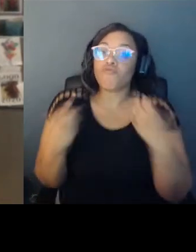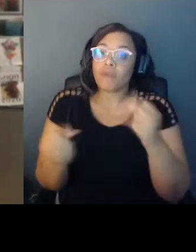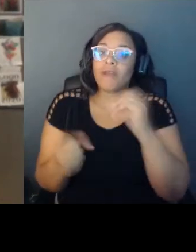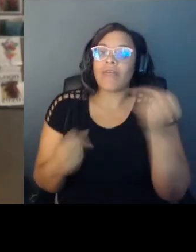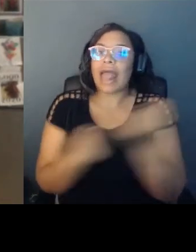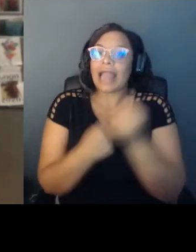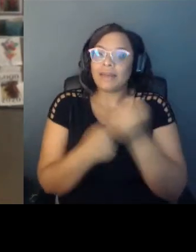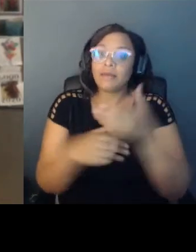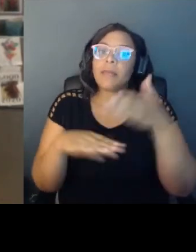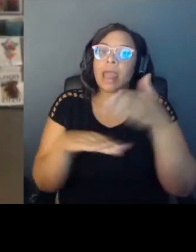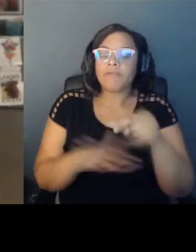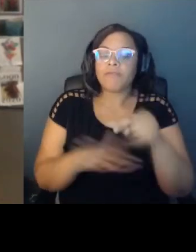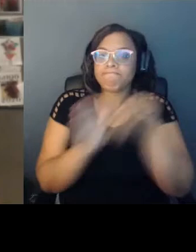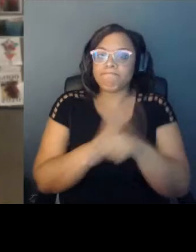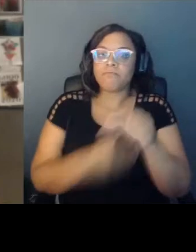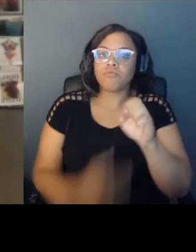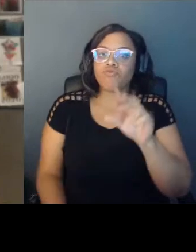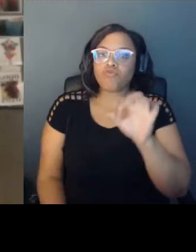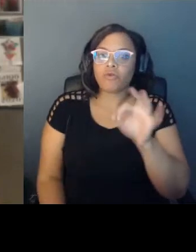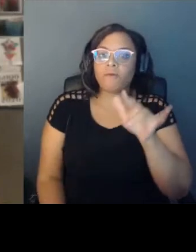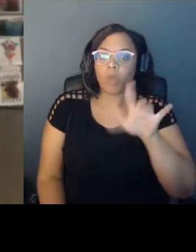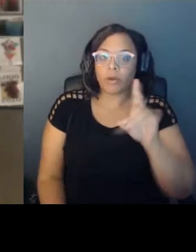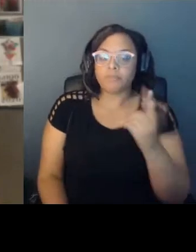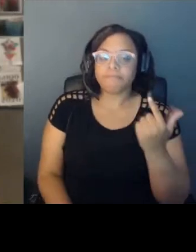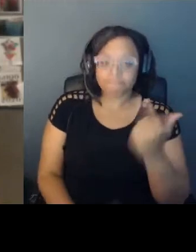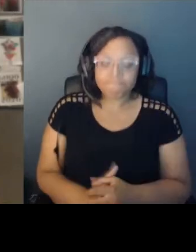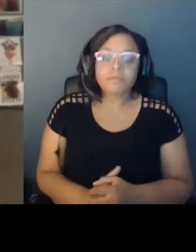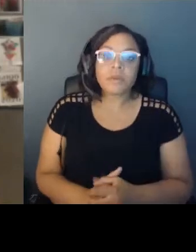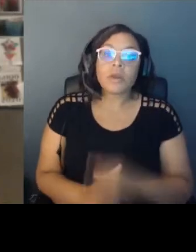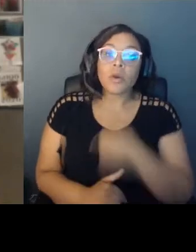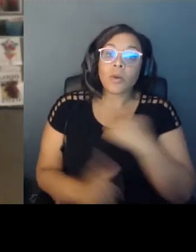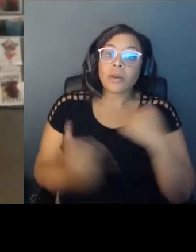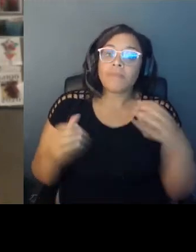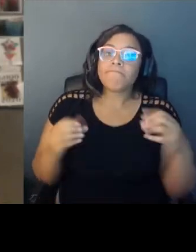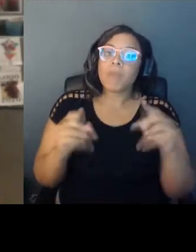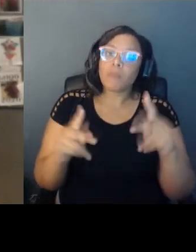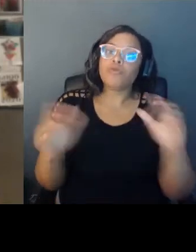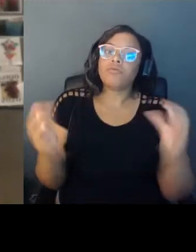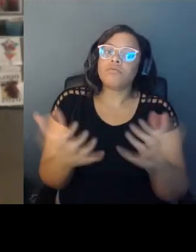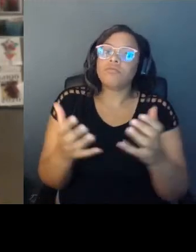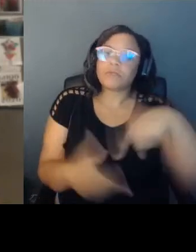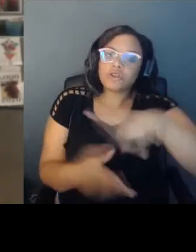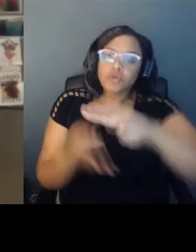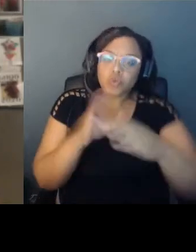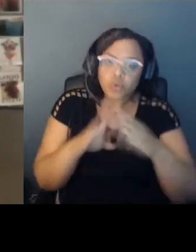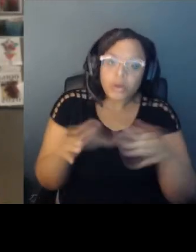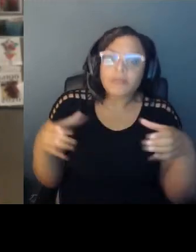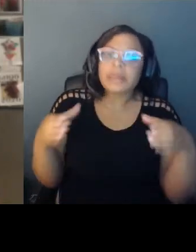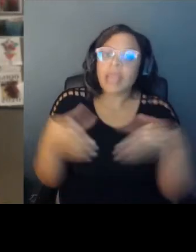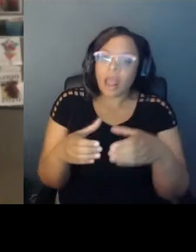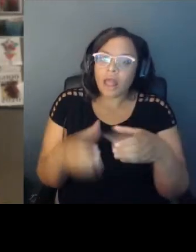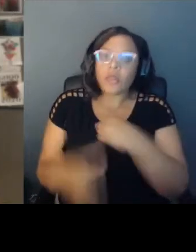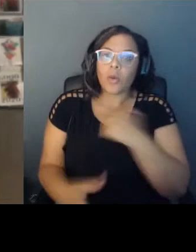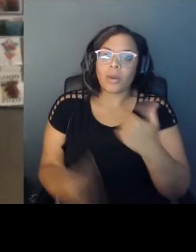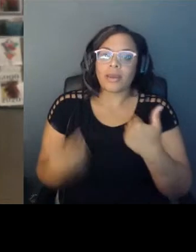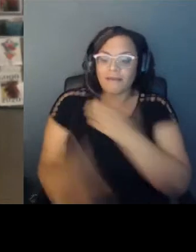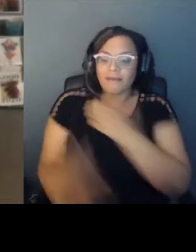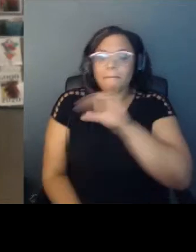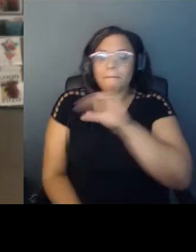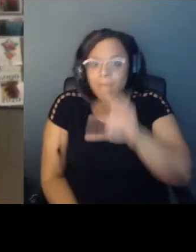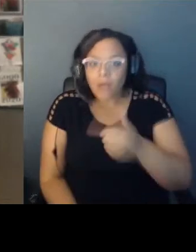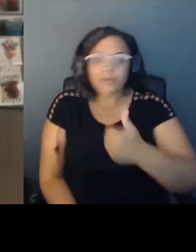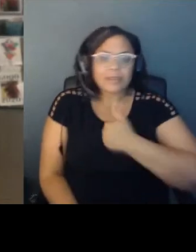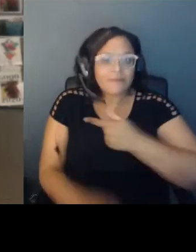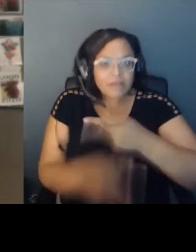We present this event as an opportunity to gather with community in a space empowered by self-care, culture, activism,